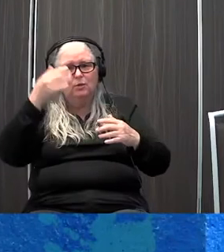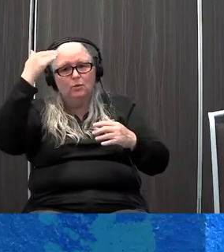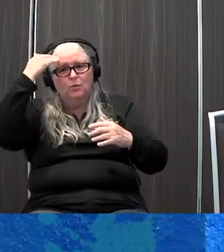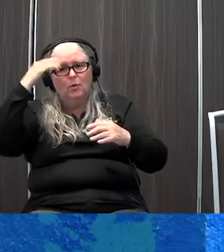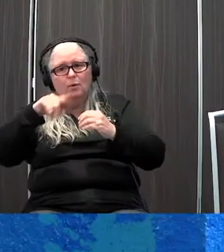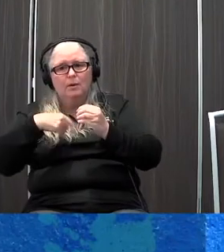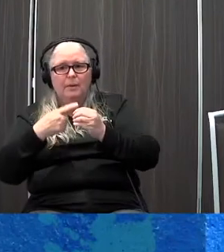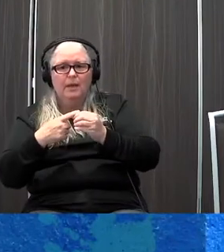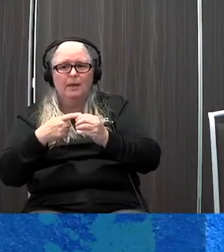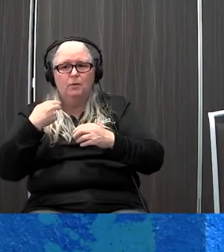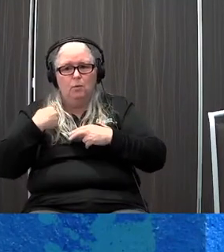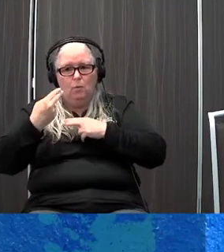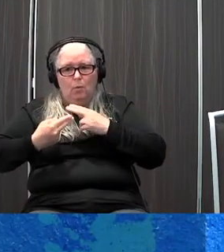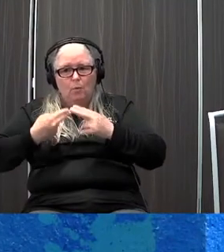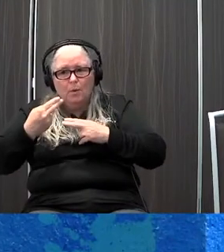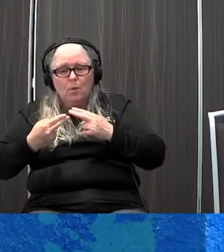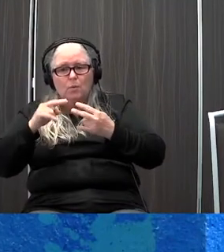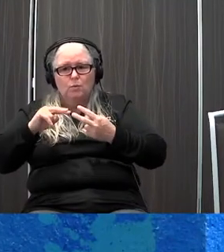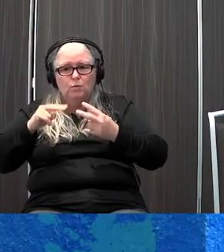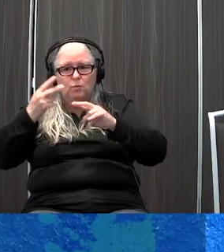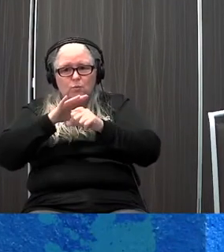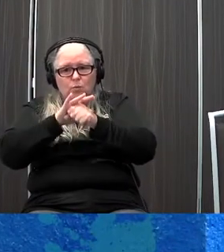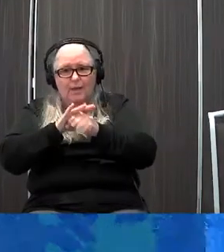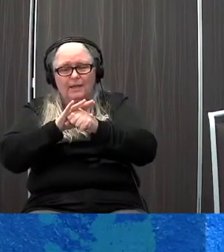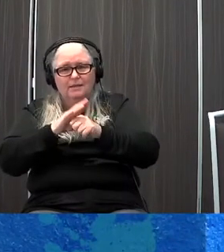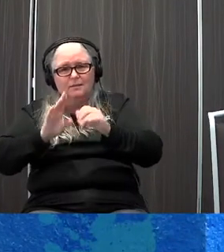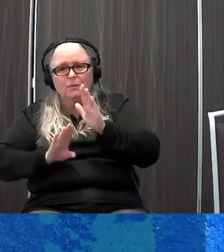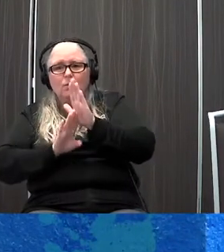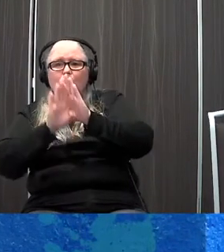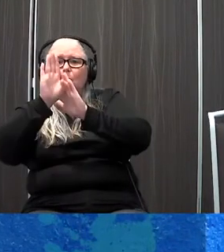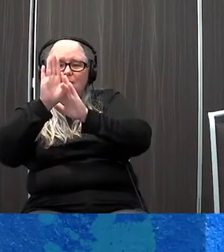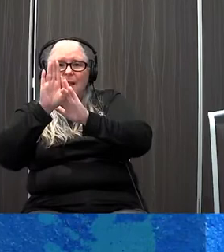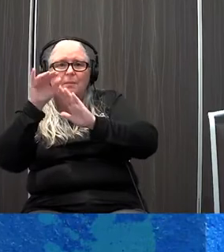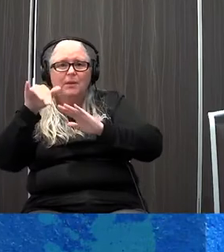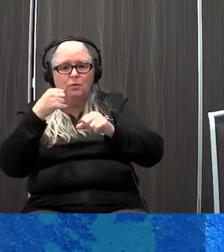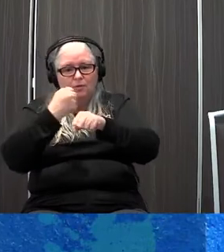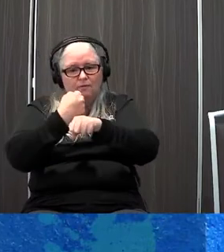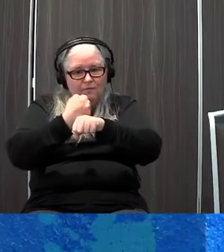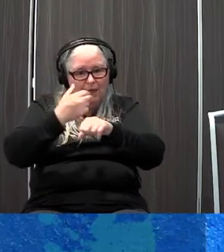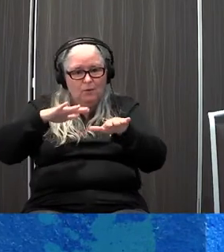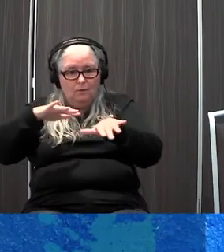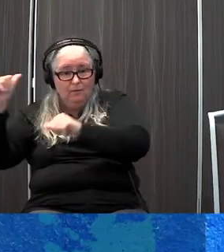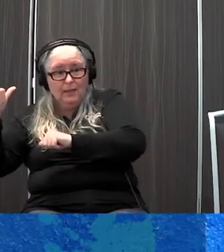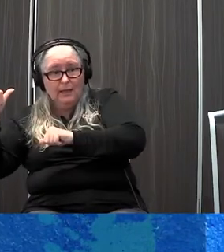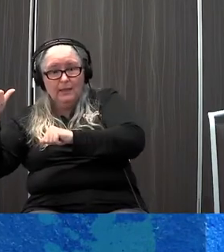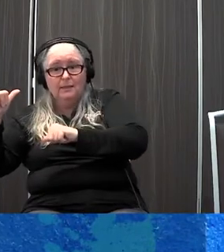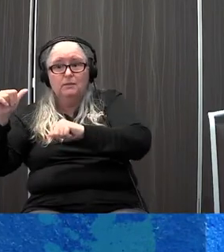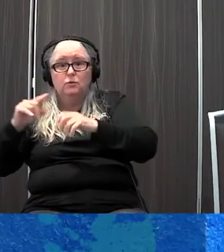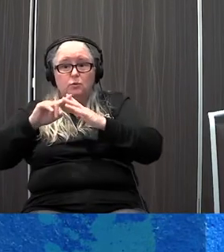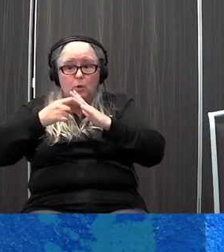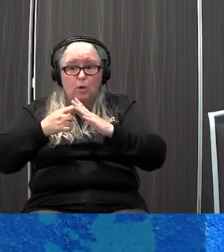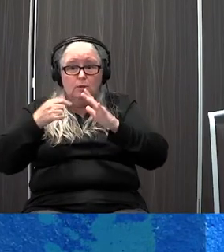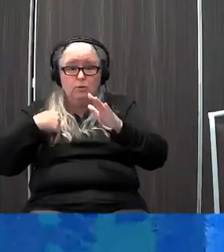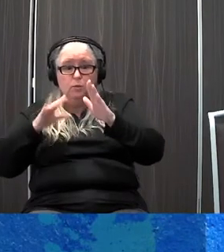hormone goes up. So here's what should happen, right? Stressor happens, your fight or flight kicks in, and it slows down, and you're back, right?